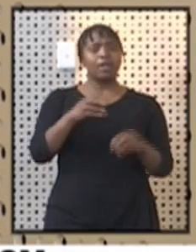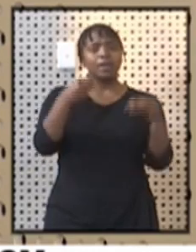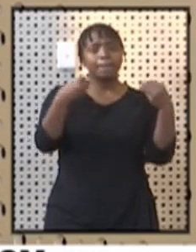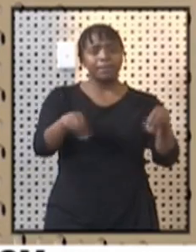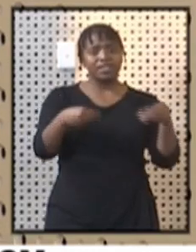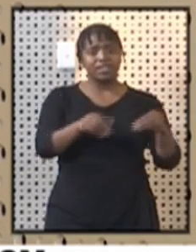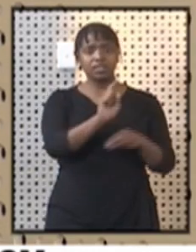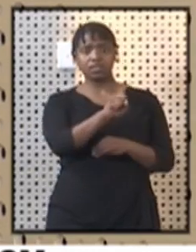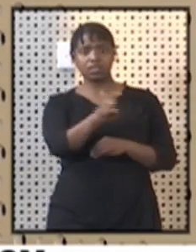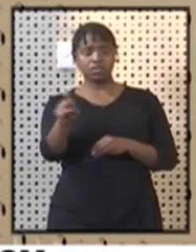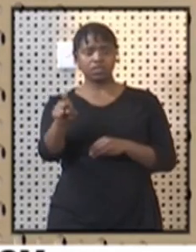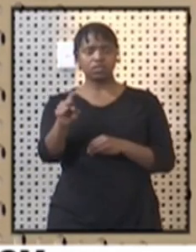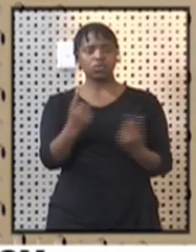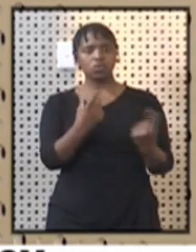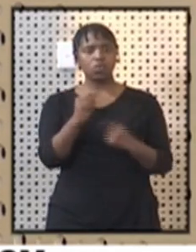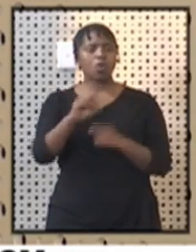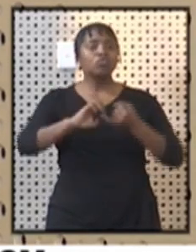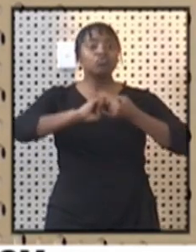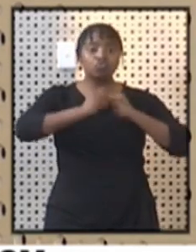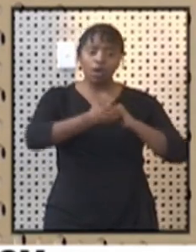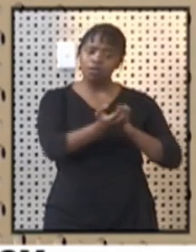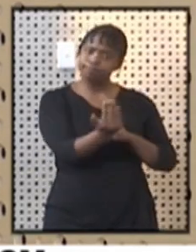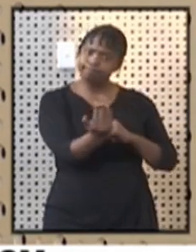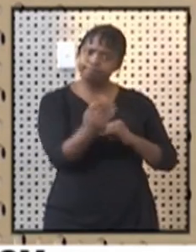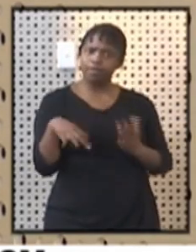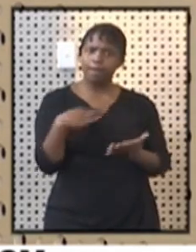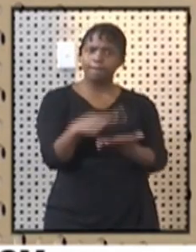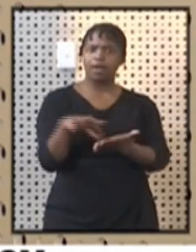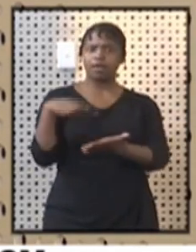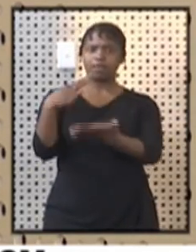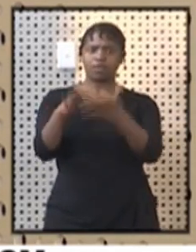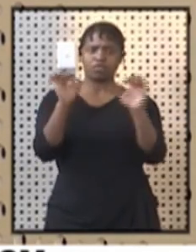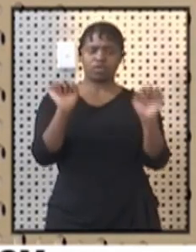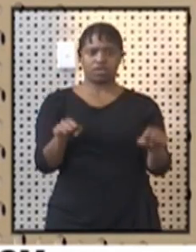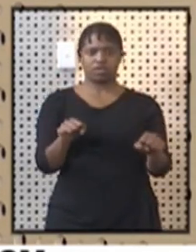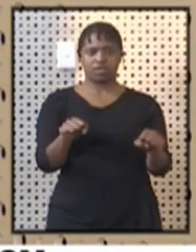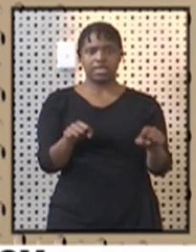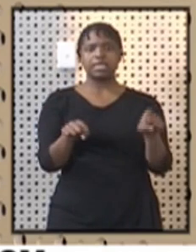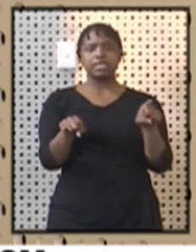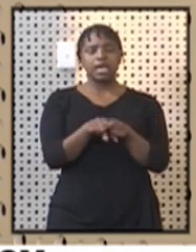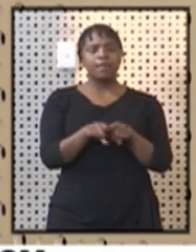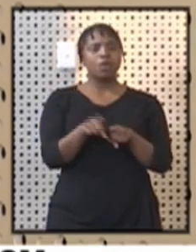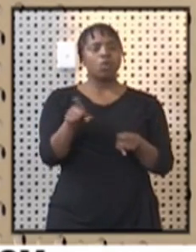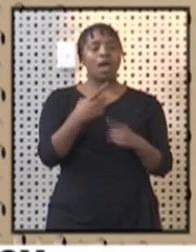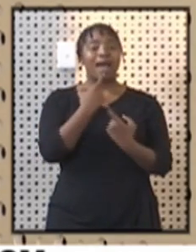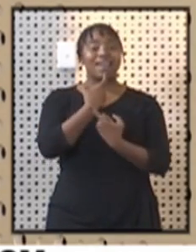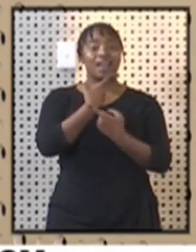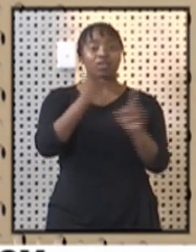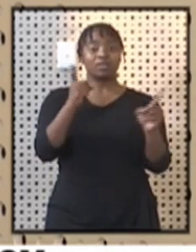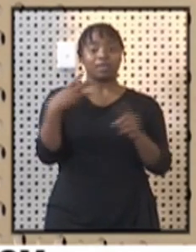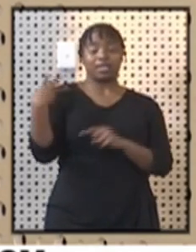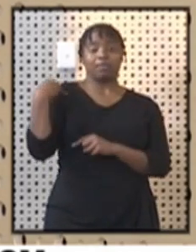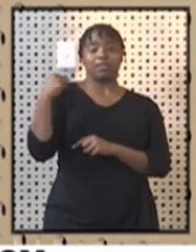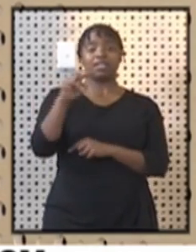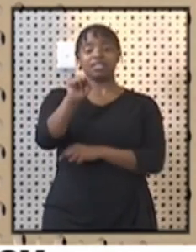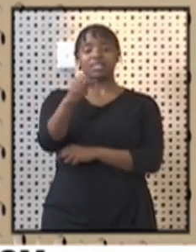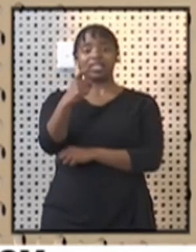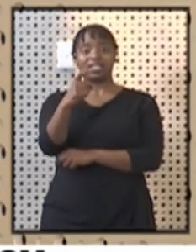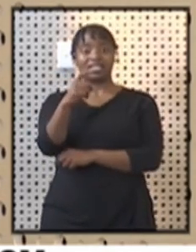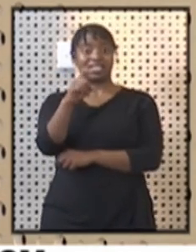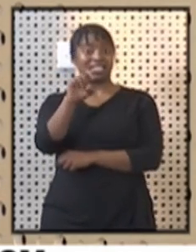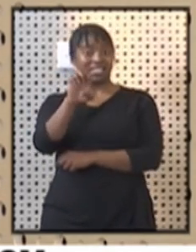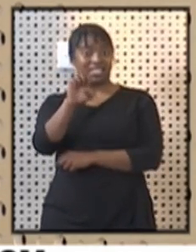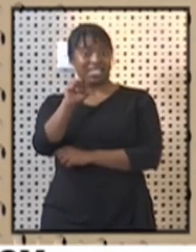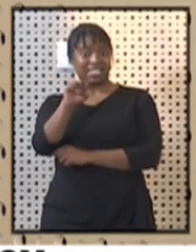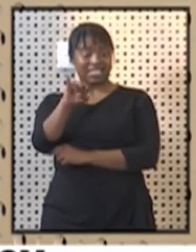our sector to exploit this opportunity. Similarly, we welcome the announcement by Minister Inglisi of the extension